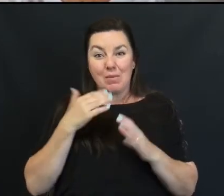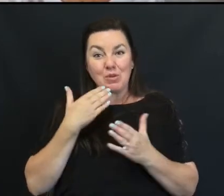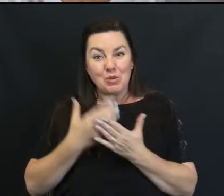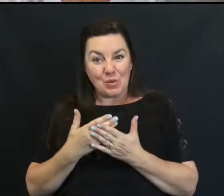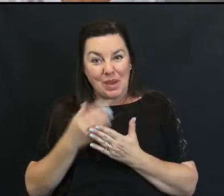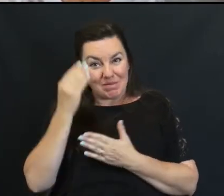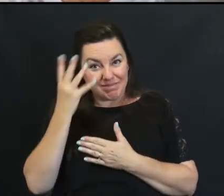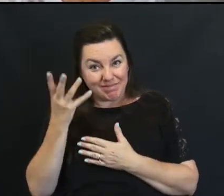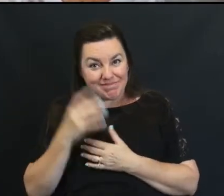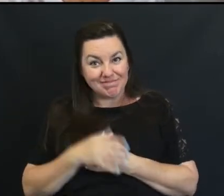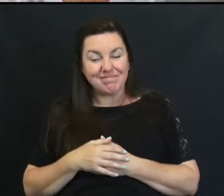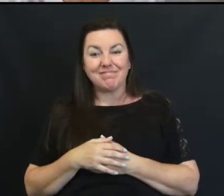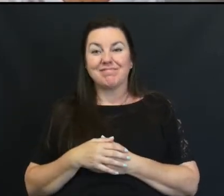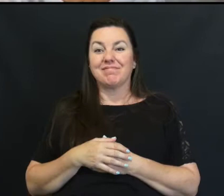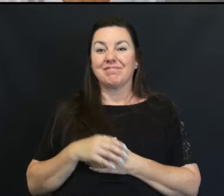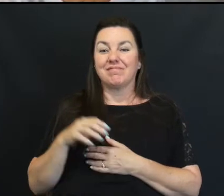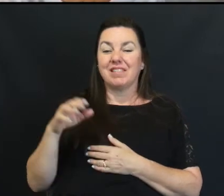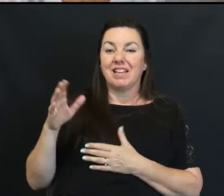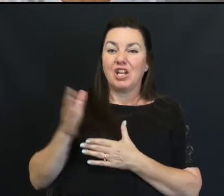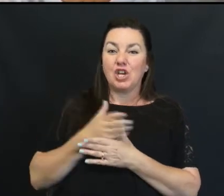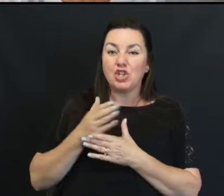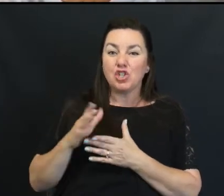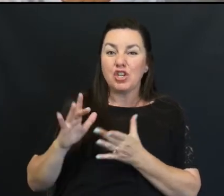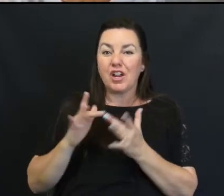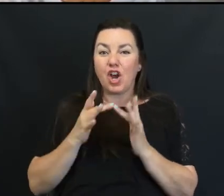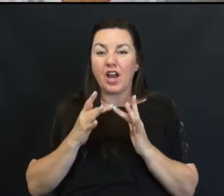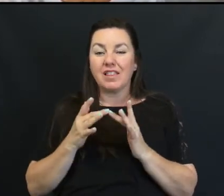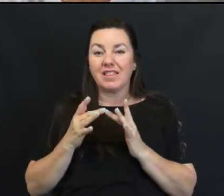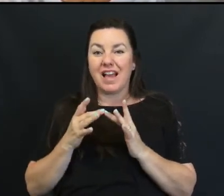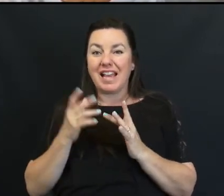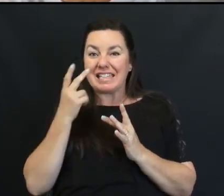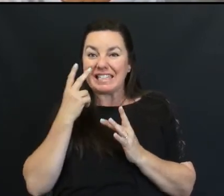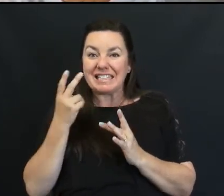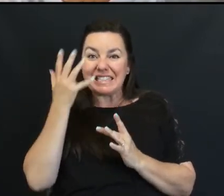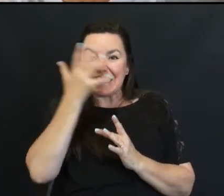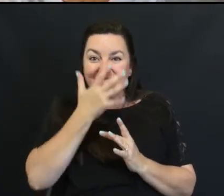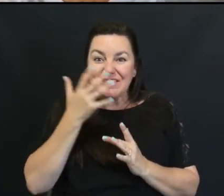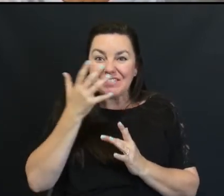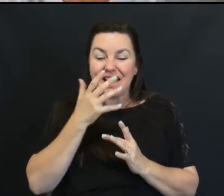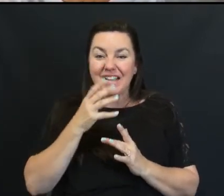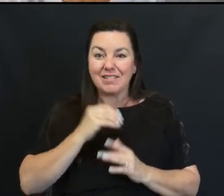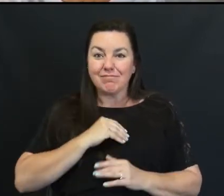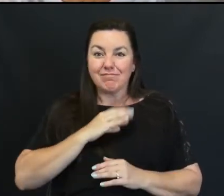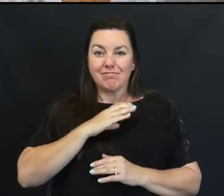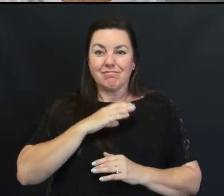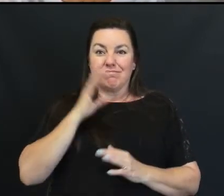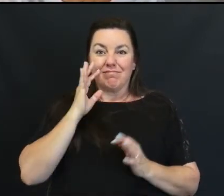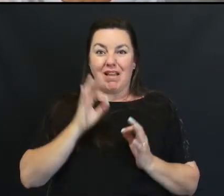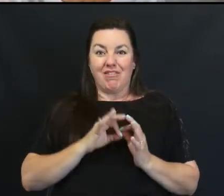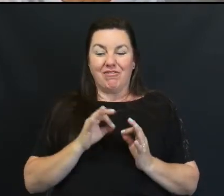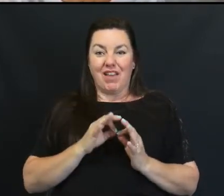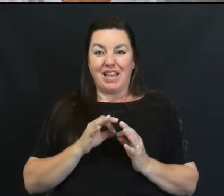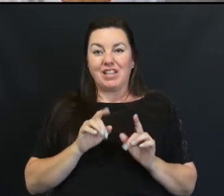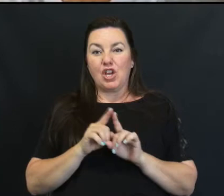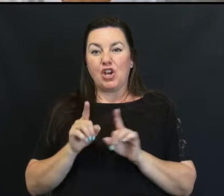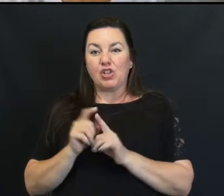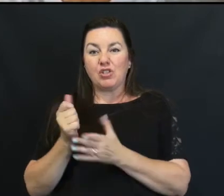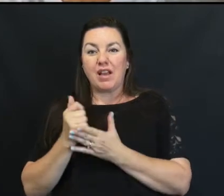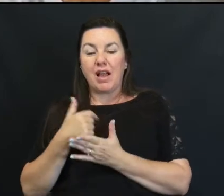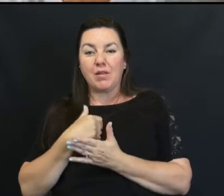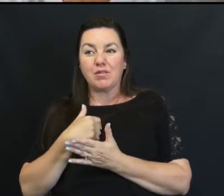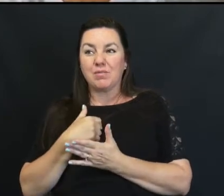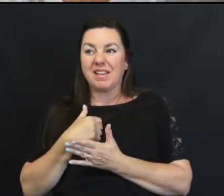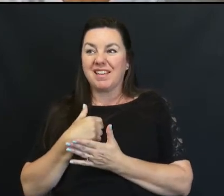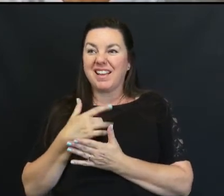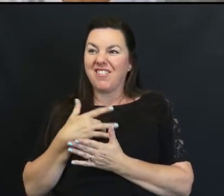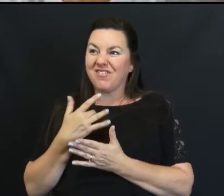well By the way Sharing online Face to face This only Bolsters my faith It helps me To counter